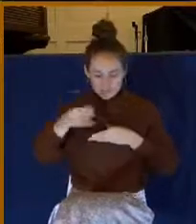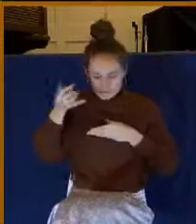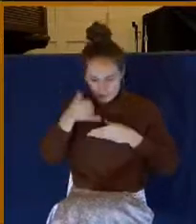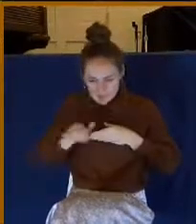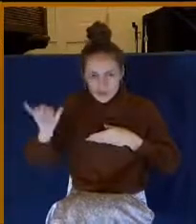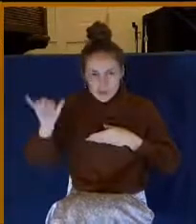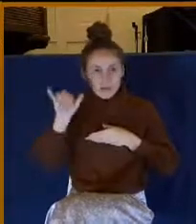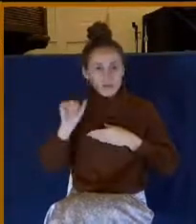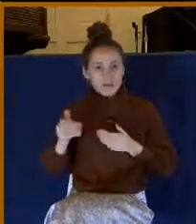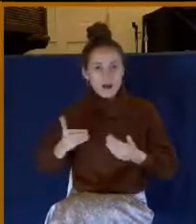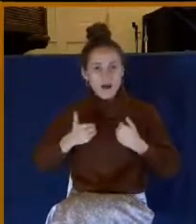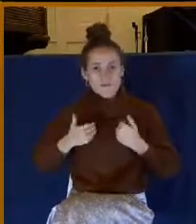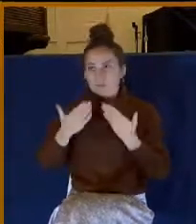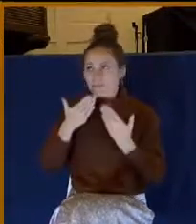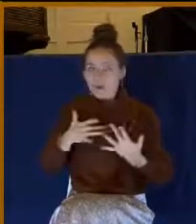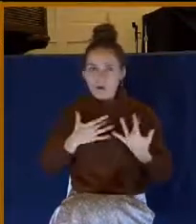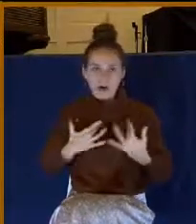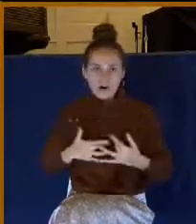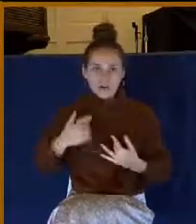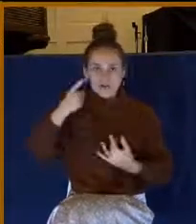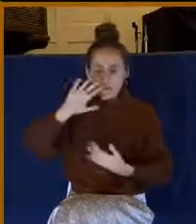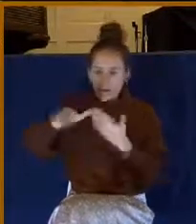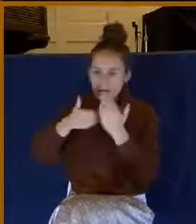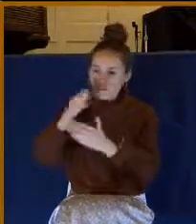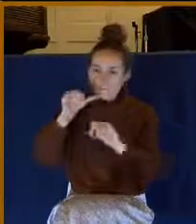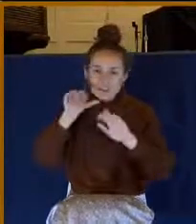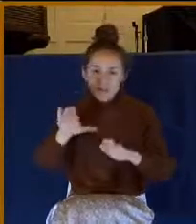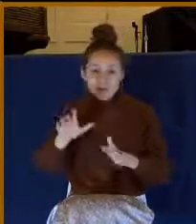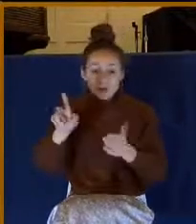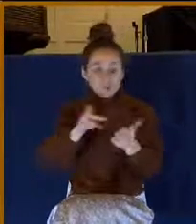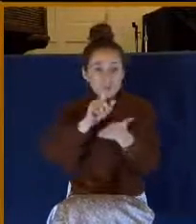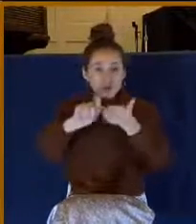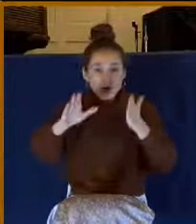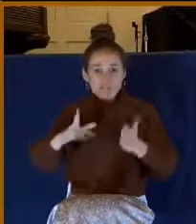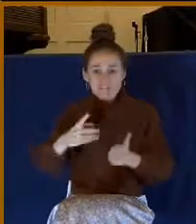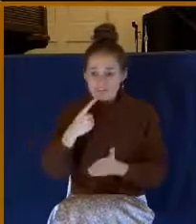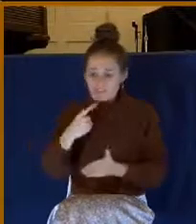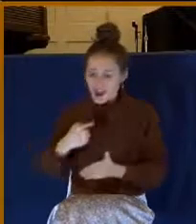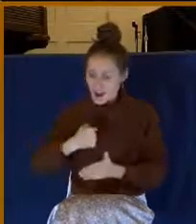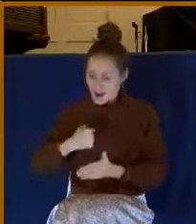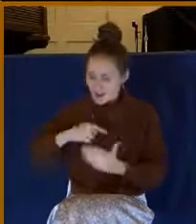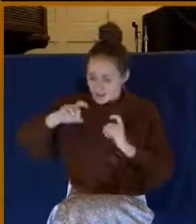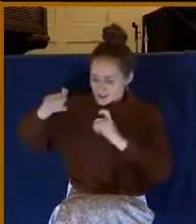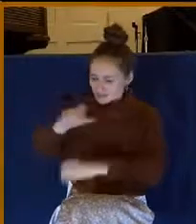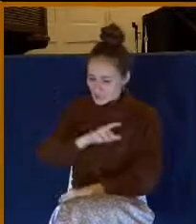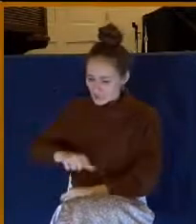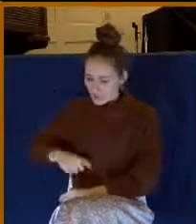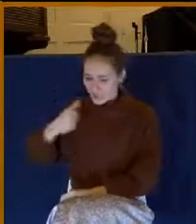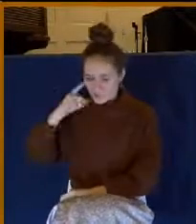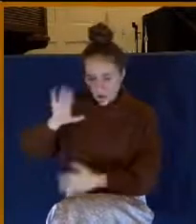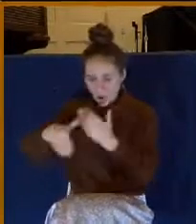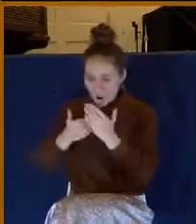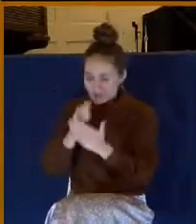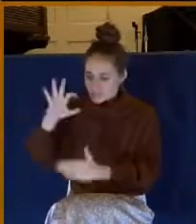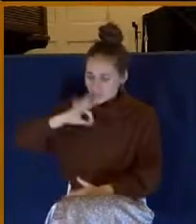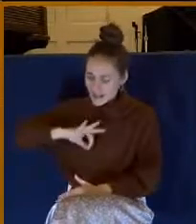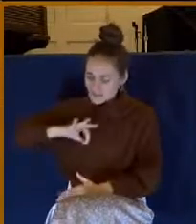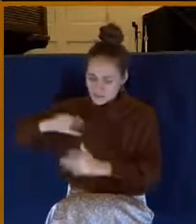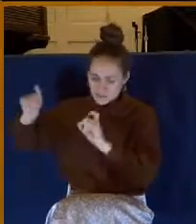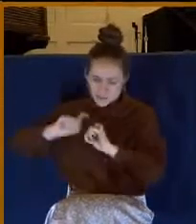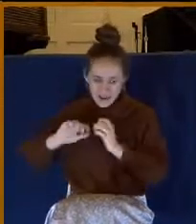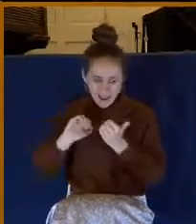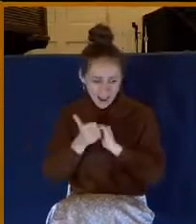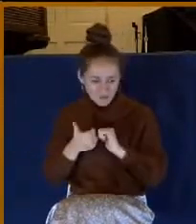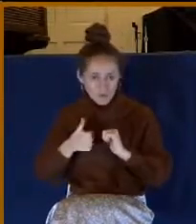for all of his blessings. The psalmist said this, What shall I render unto the Lord for all of his benefits? And then he answers